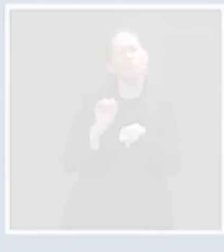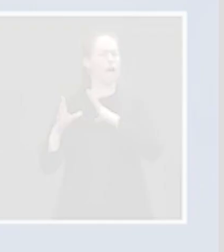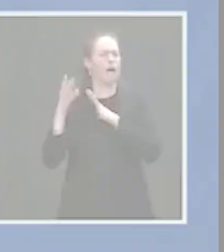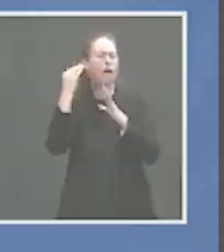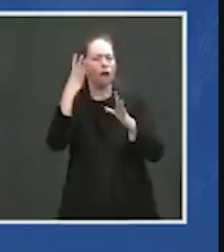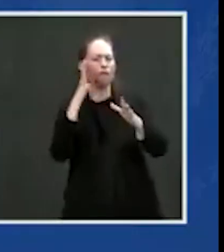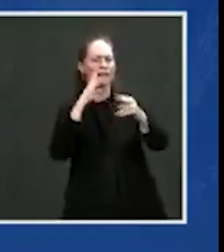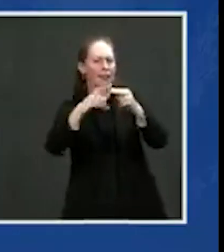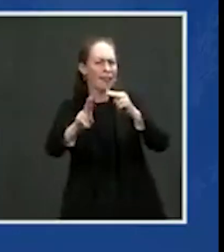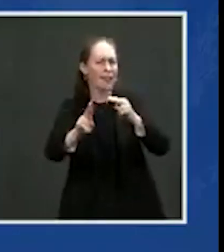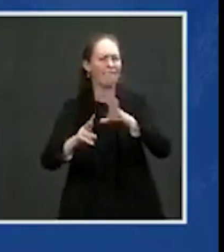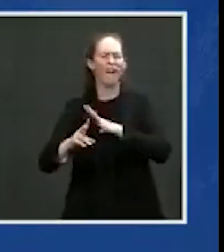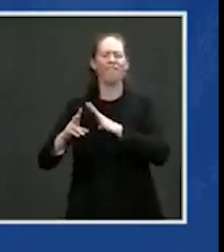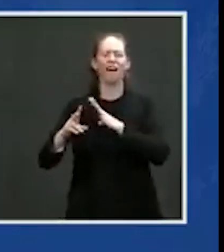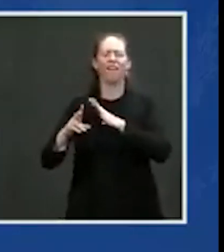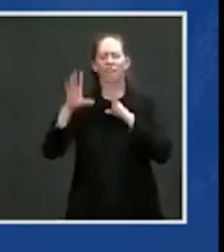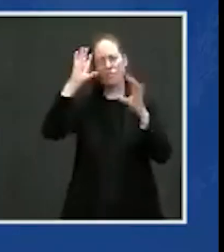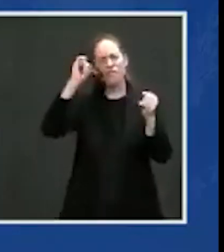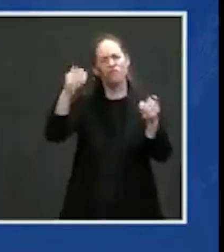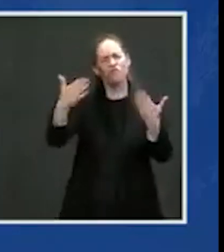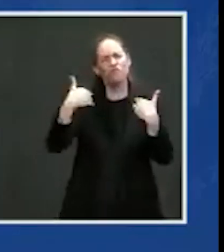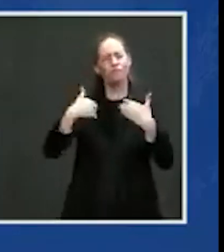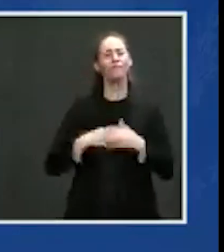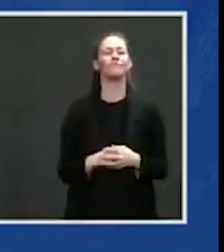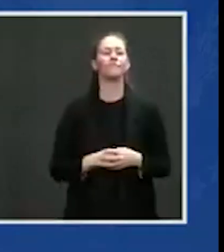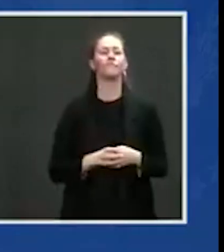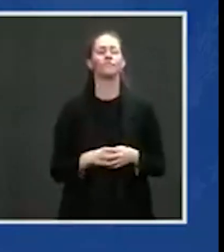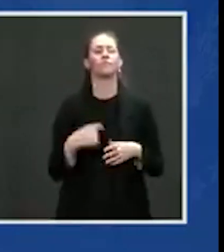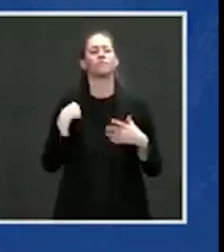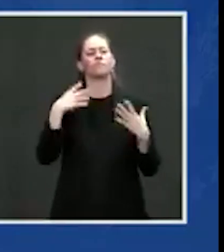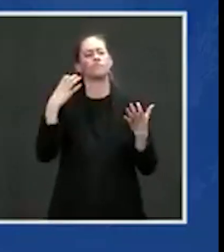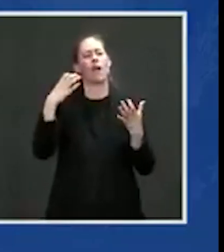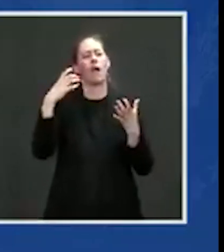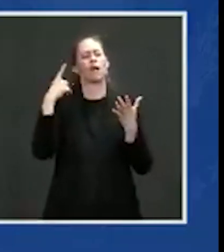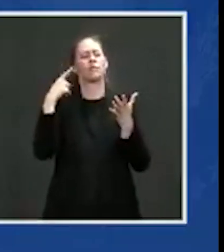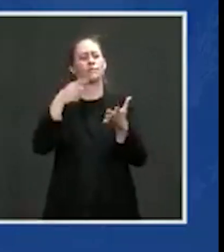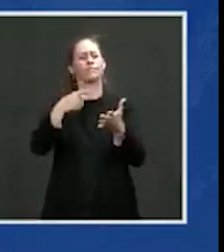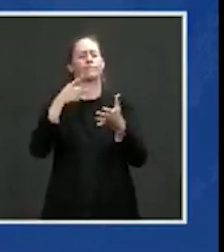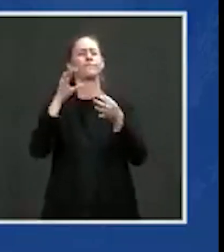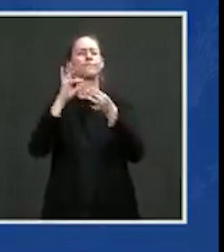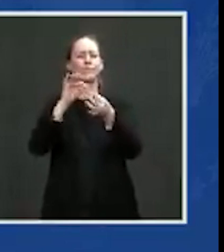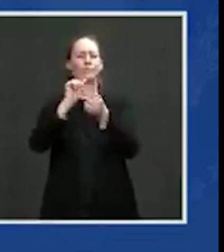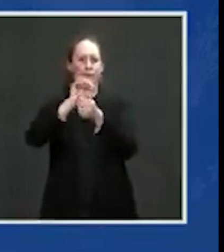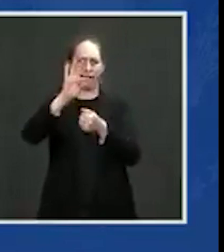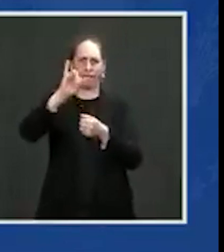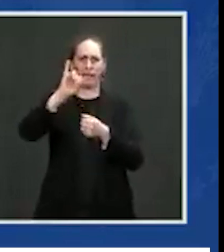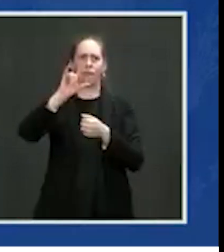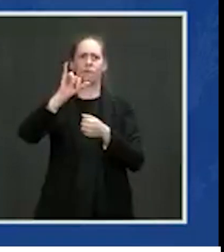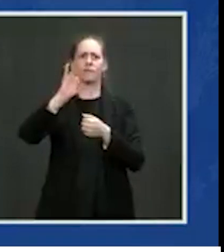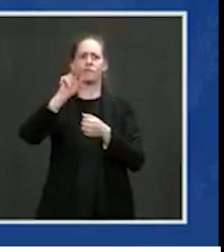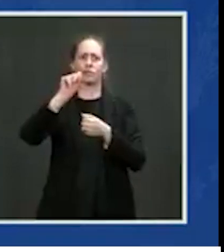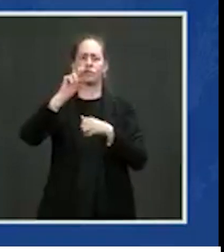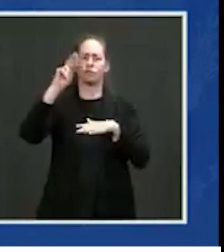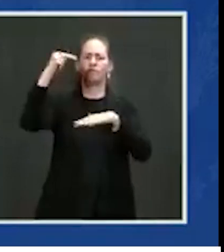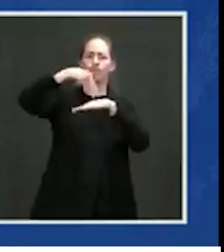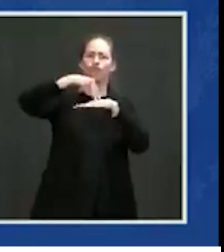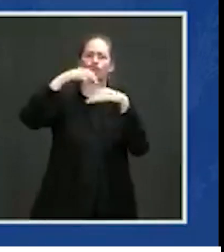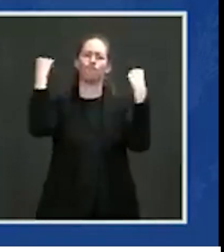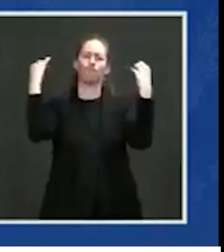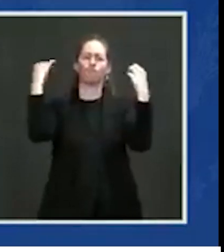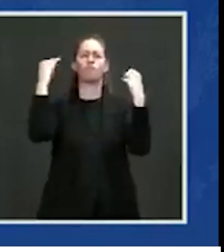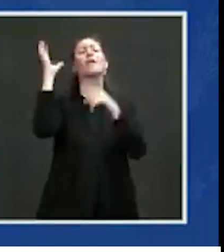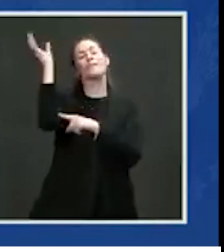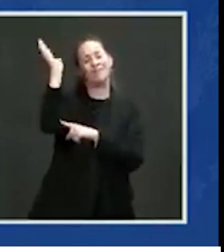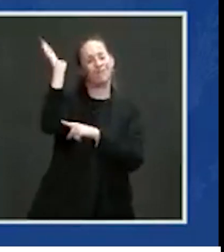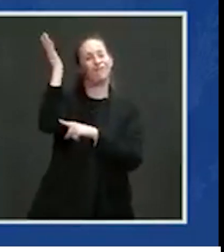stuck to them. Regarding the filibuster, at John Lewis's funeral, President Barack Obama said he believed the filibuster was a relic of the